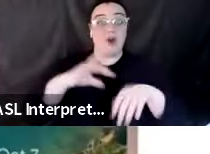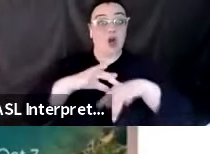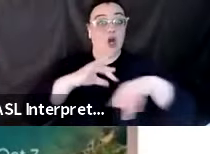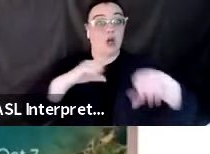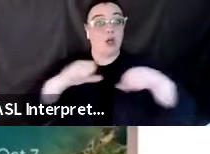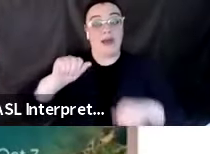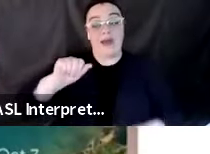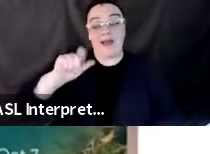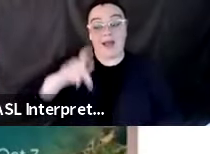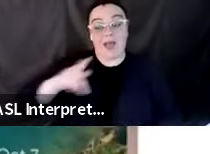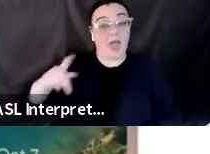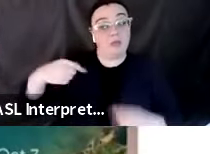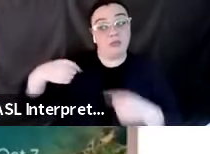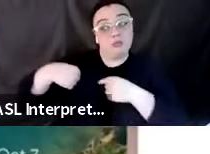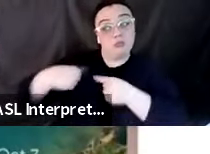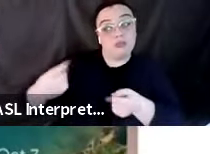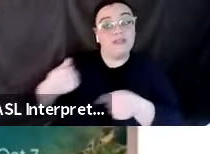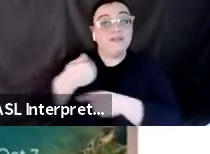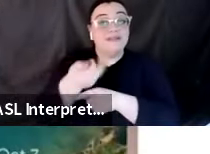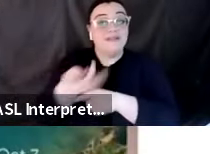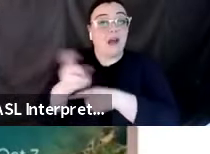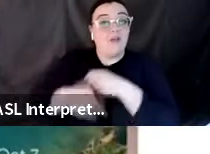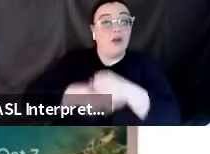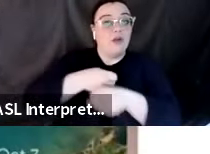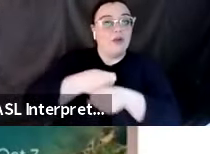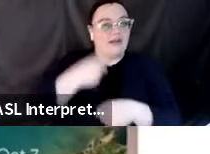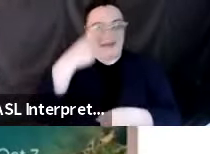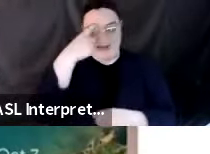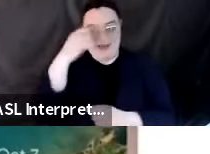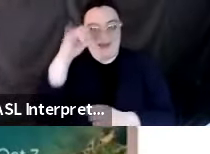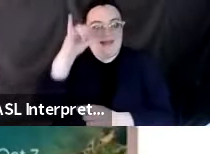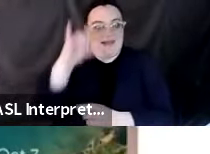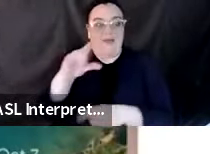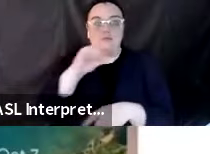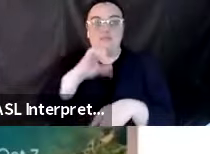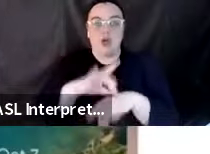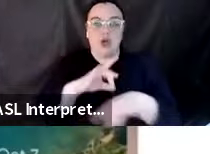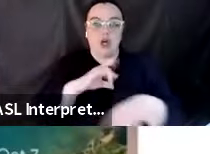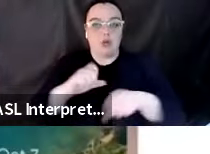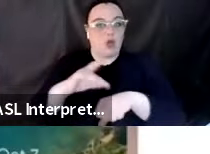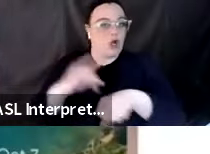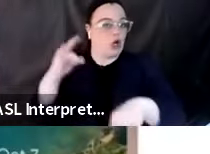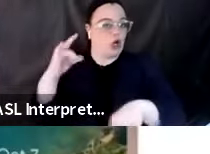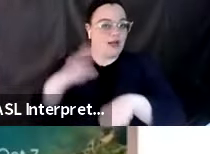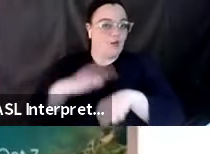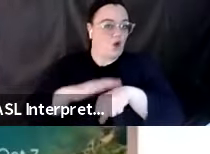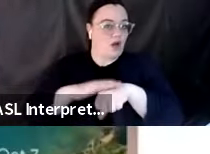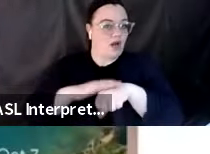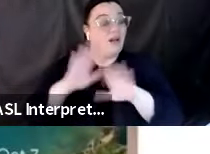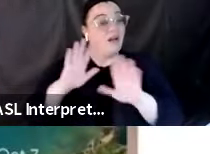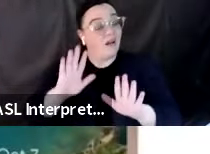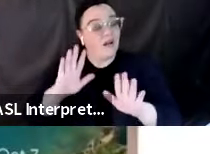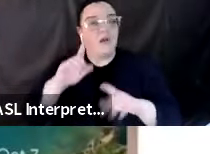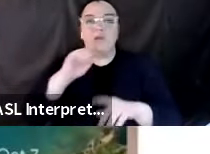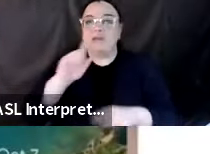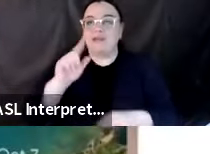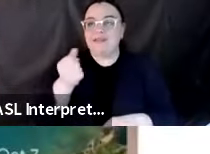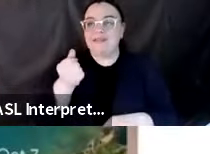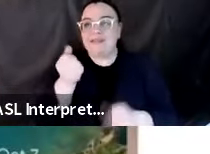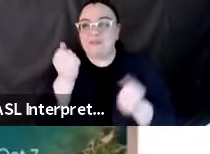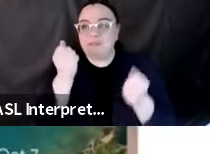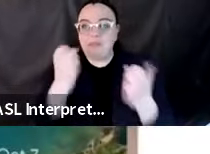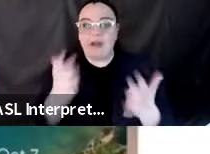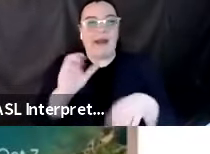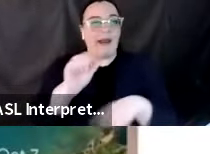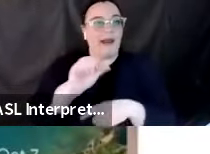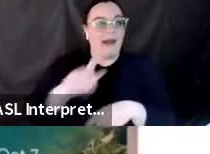years, and they think that is earthquake early warning. And there are many apps that will tell you where the earthquake